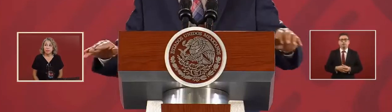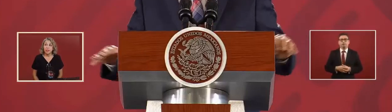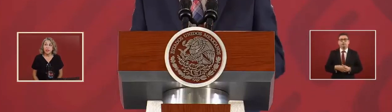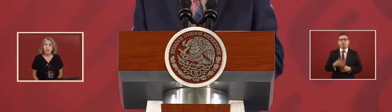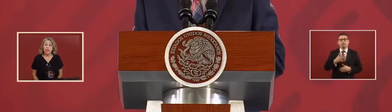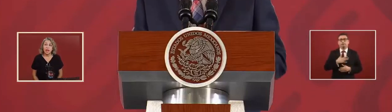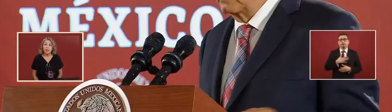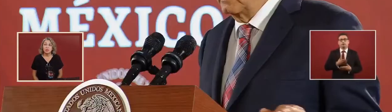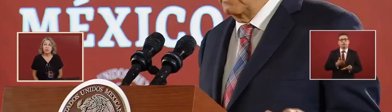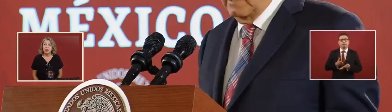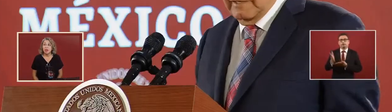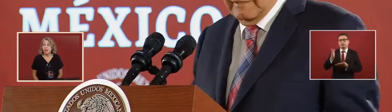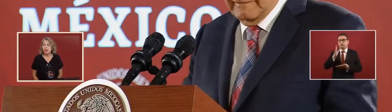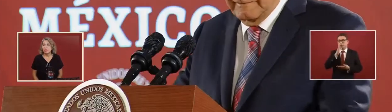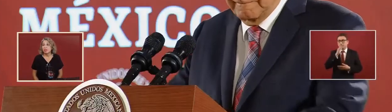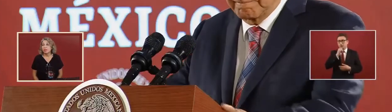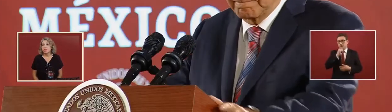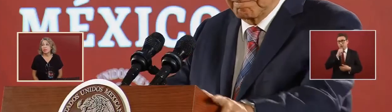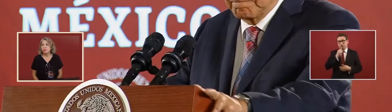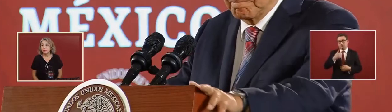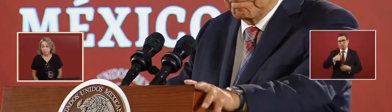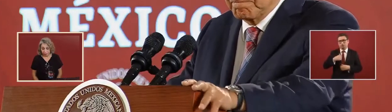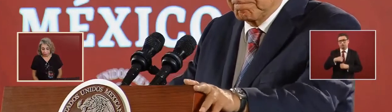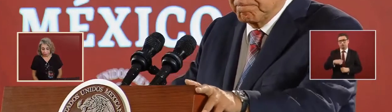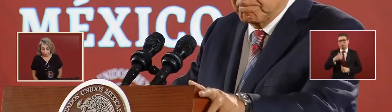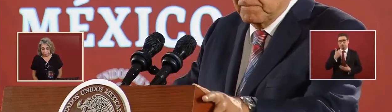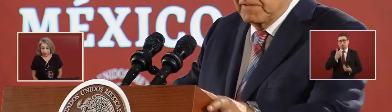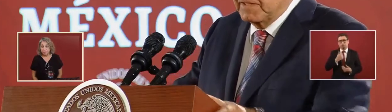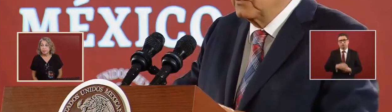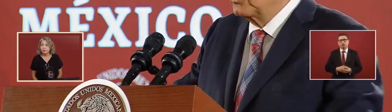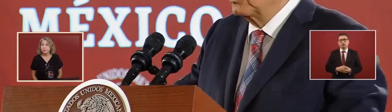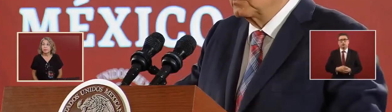an intention